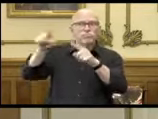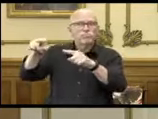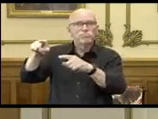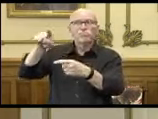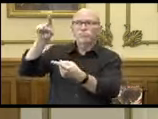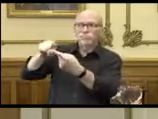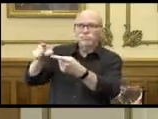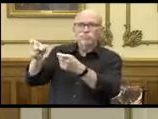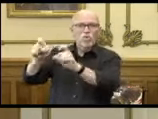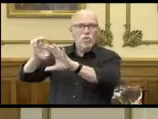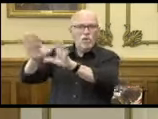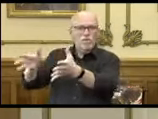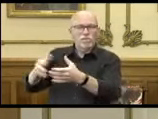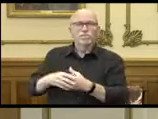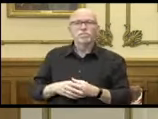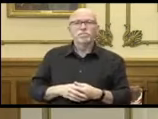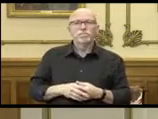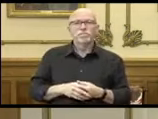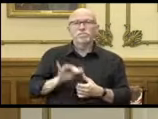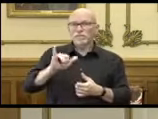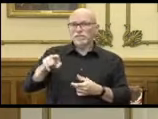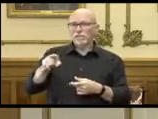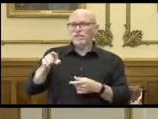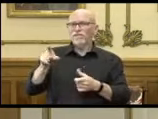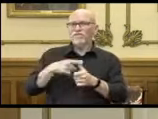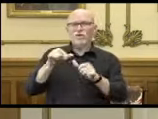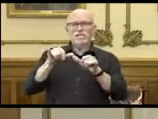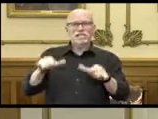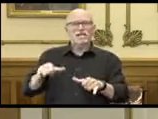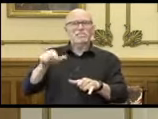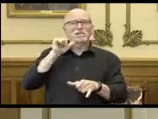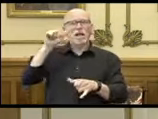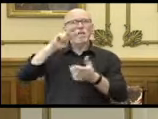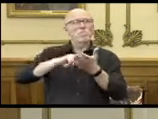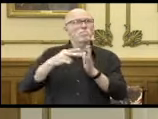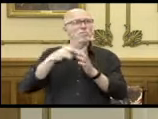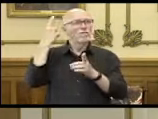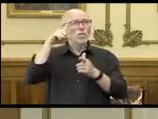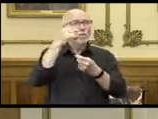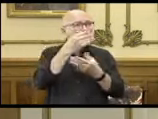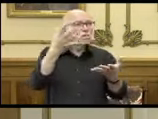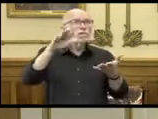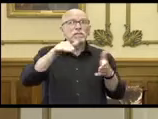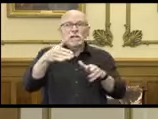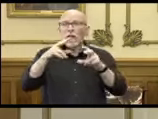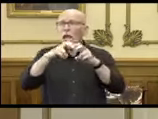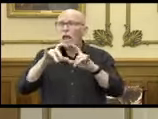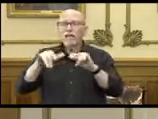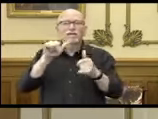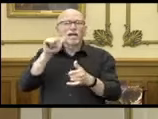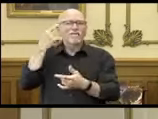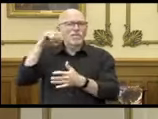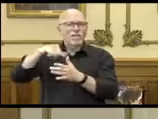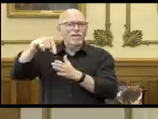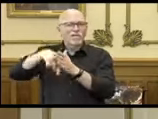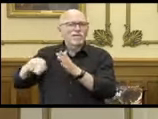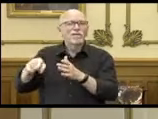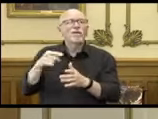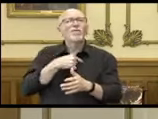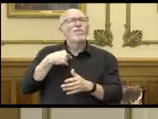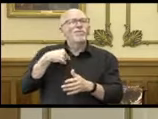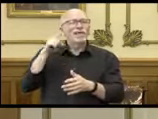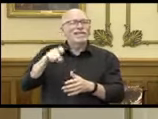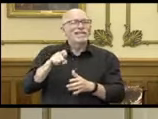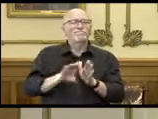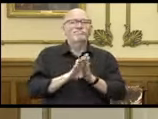control resources. That first system was not designed for cumulative reporting or in-depth analysis. For that we needed to build